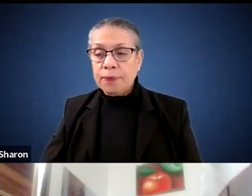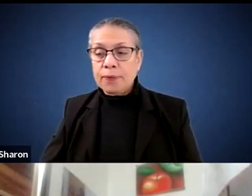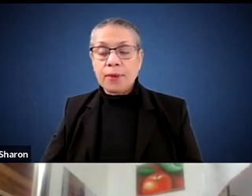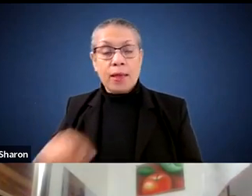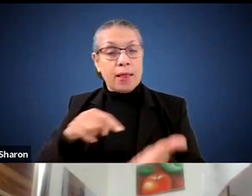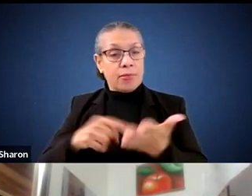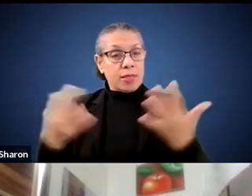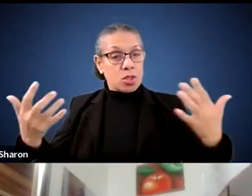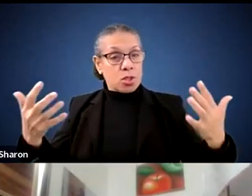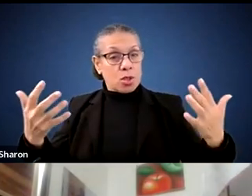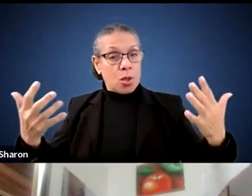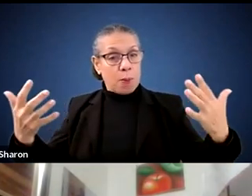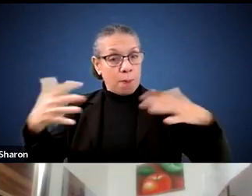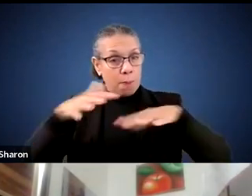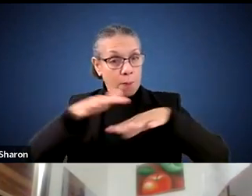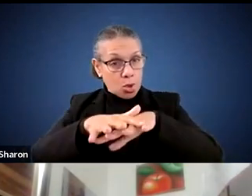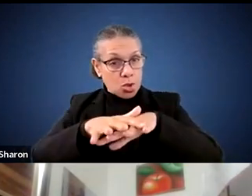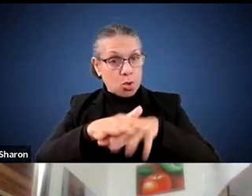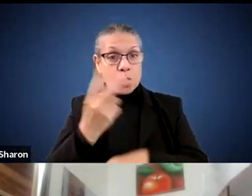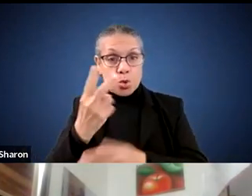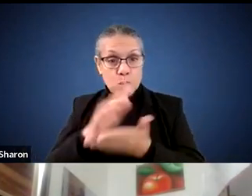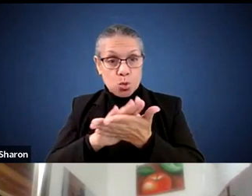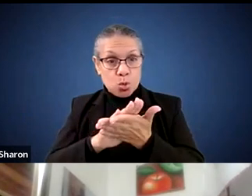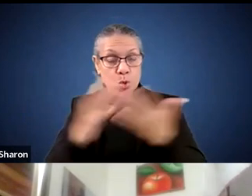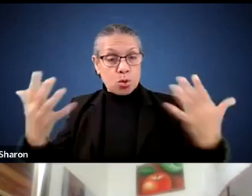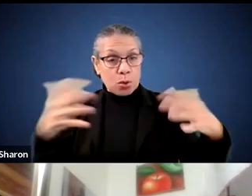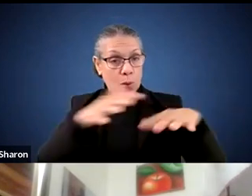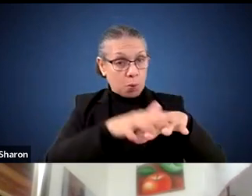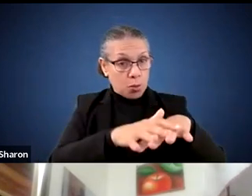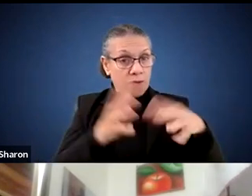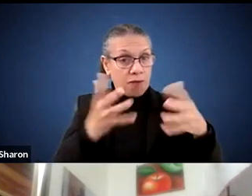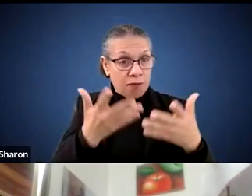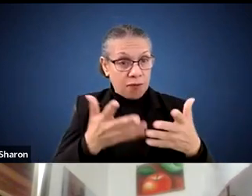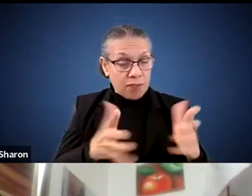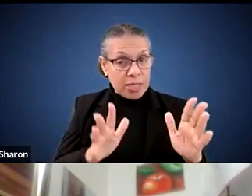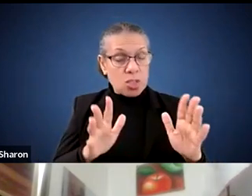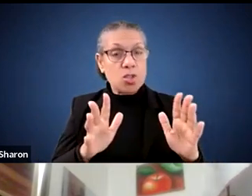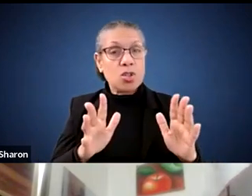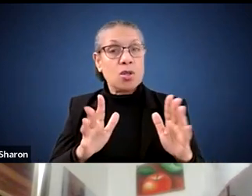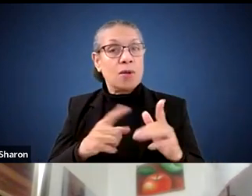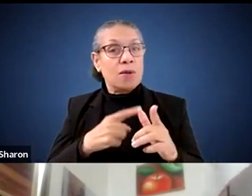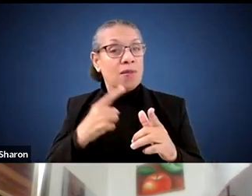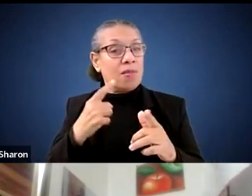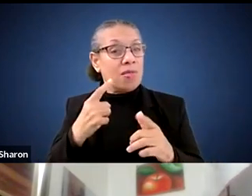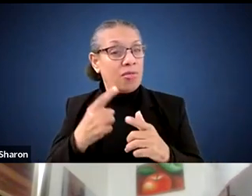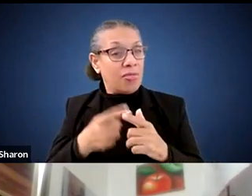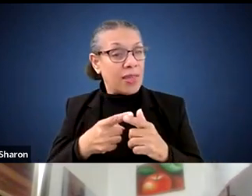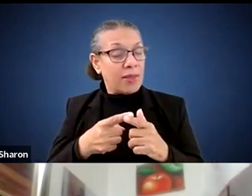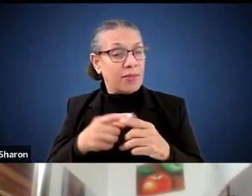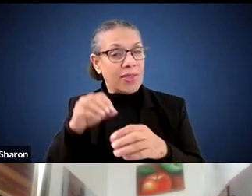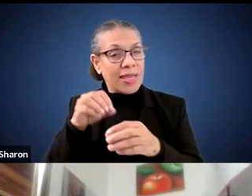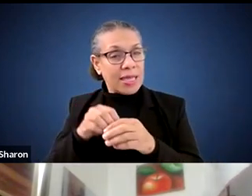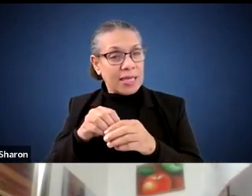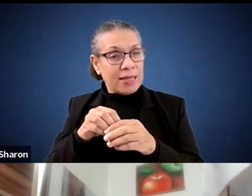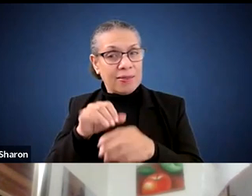would happen between the two schools. And then they would be in that merger space,